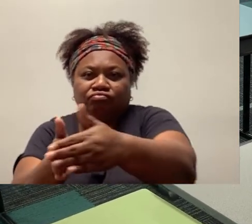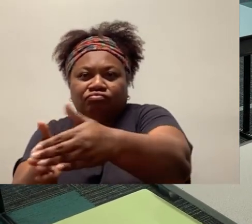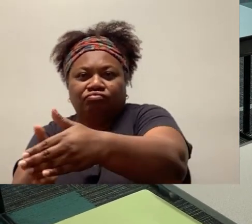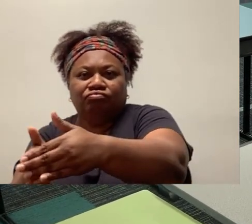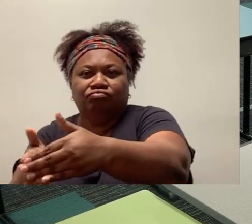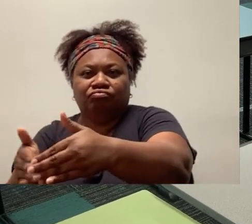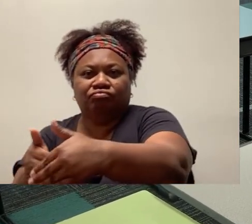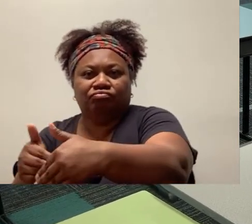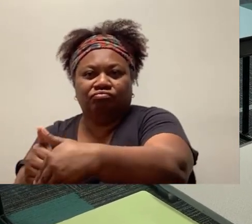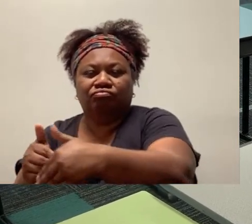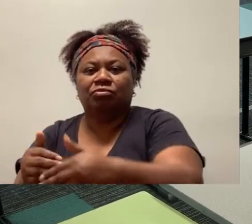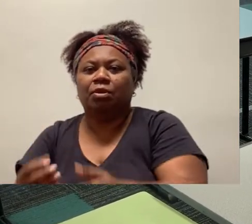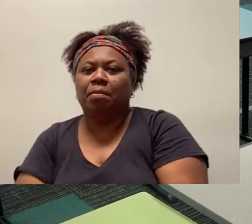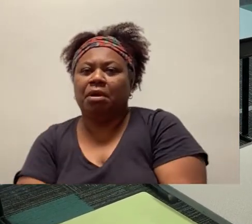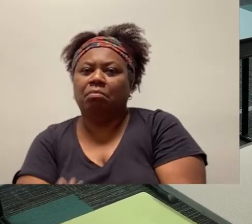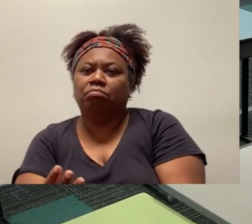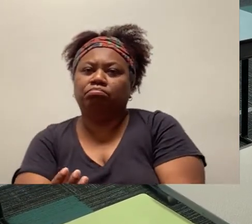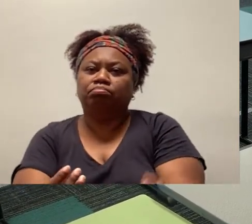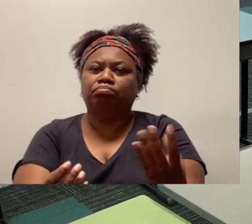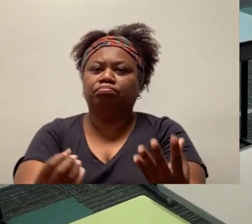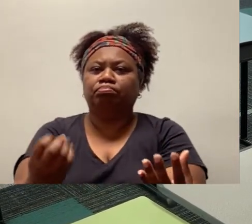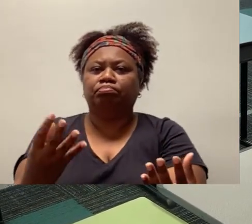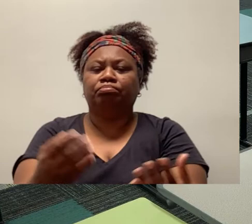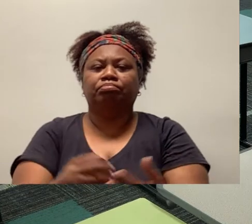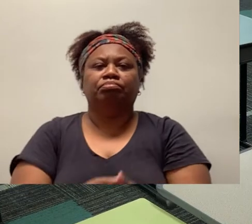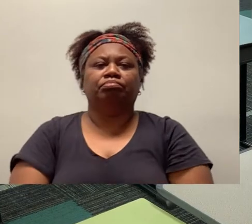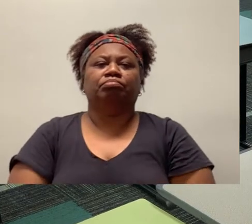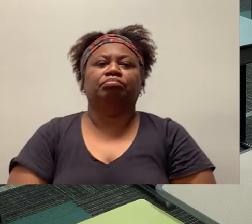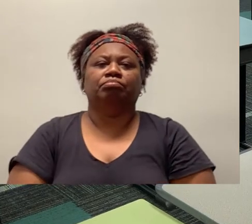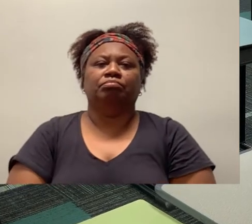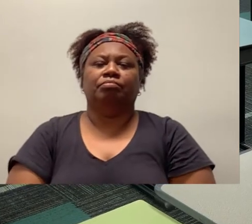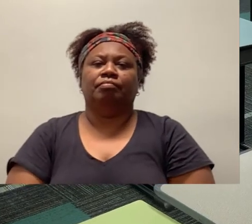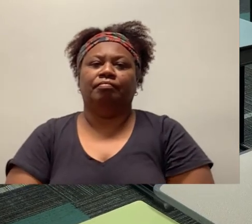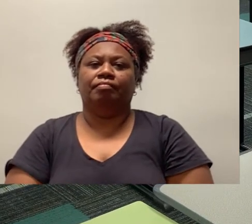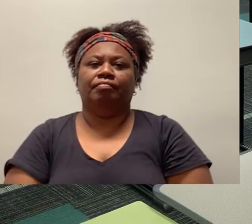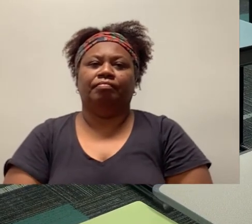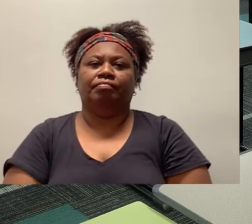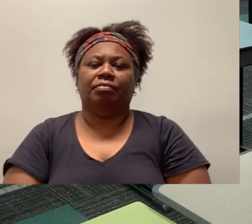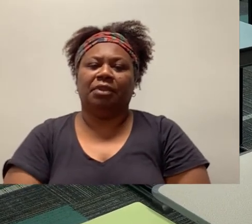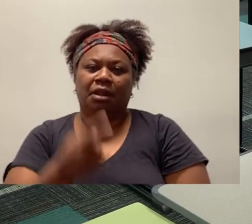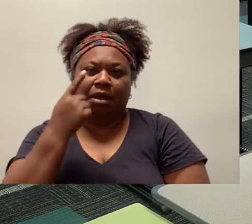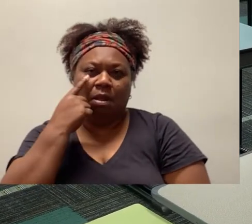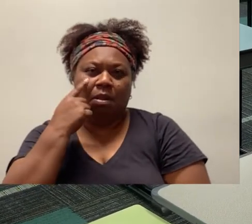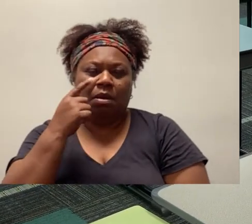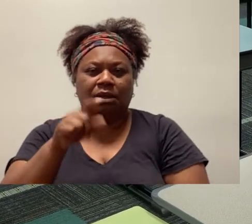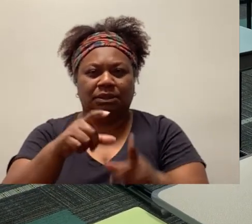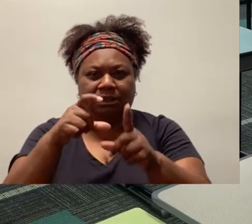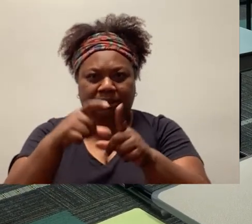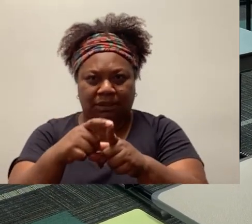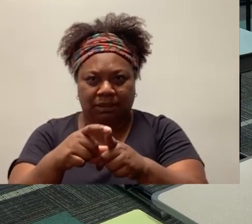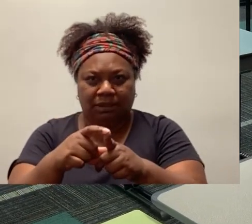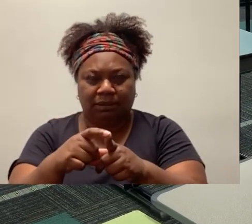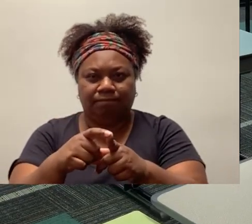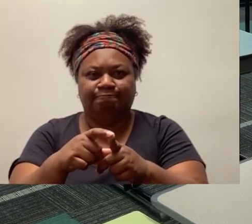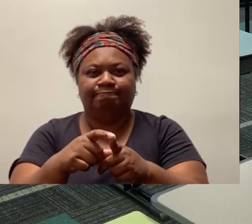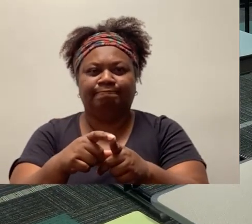So you can make it pop up. There's our letter D. And then moving on to the next tricky one.